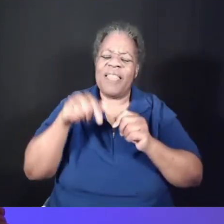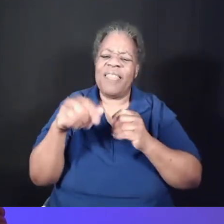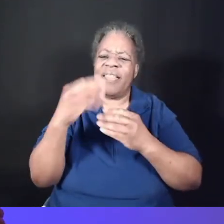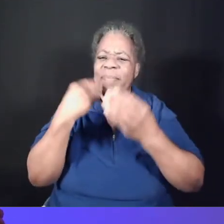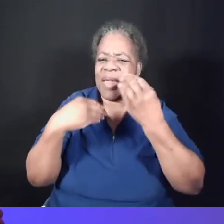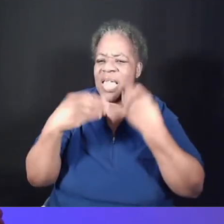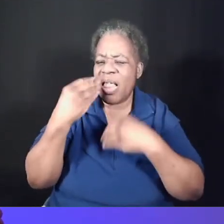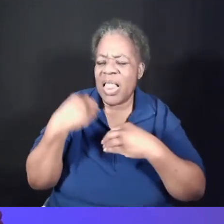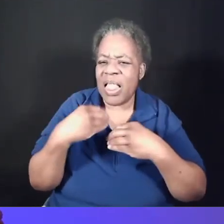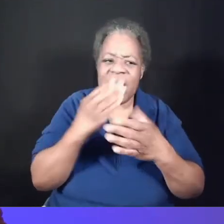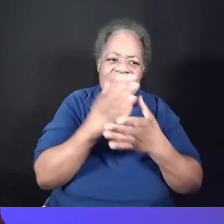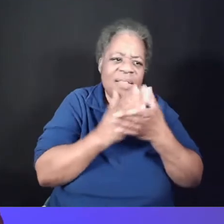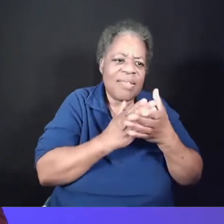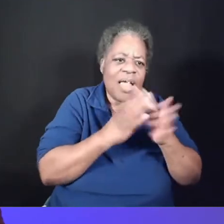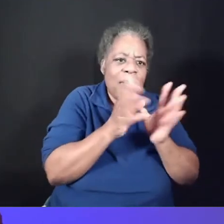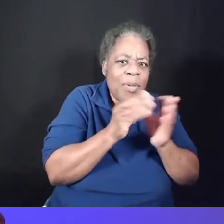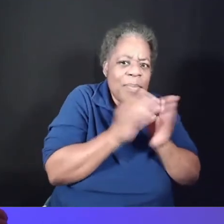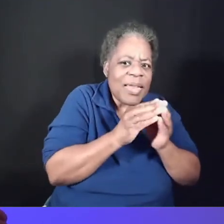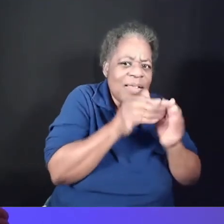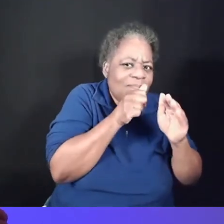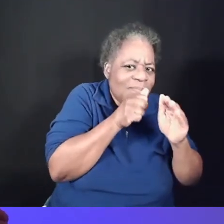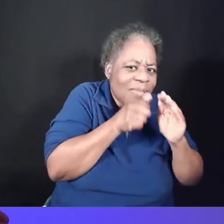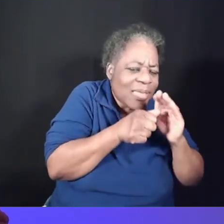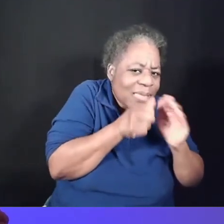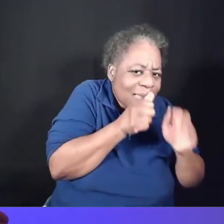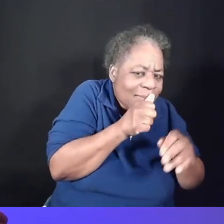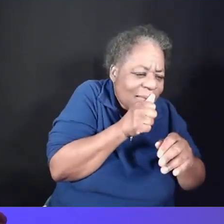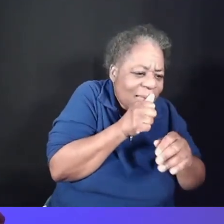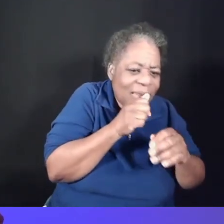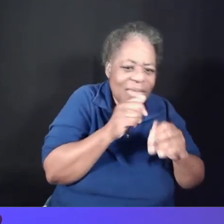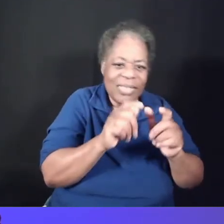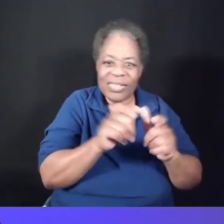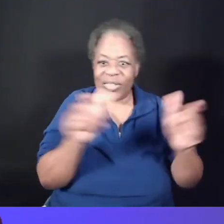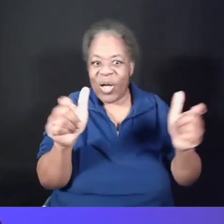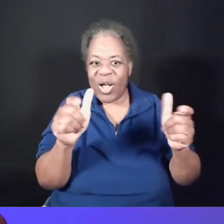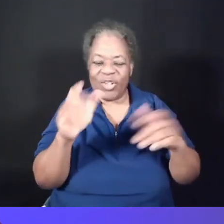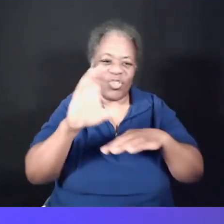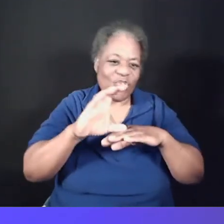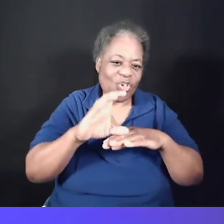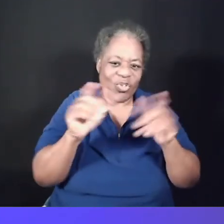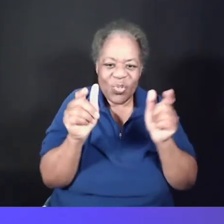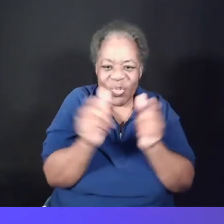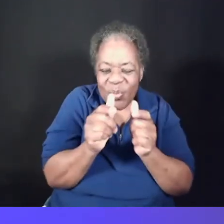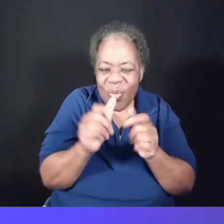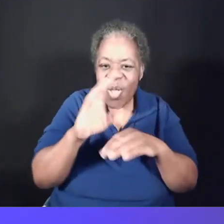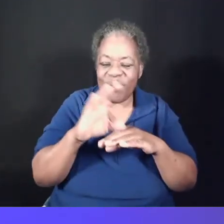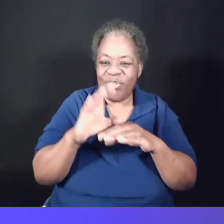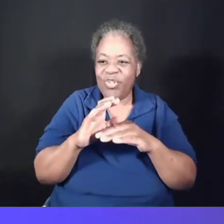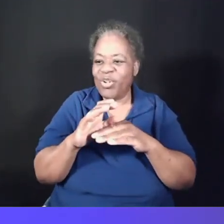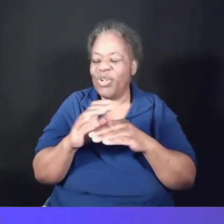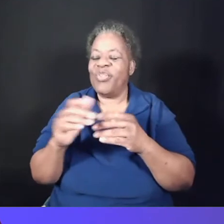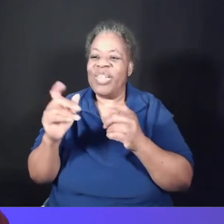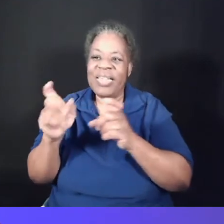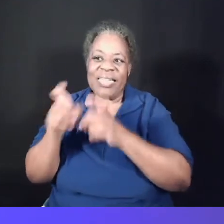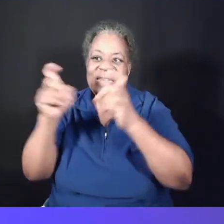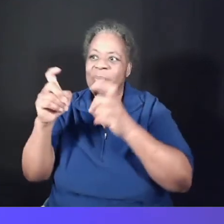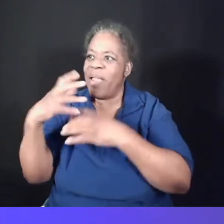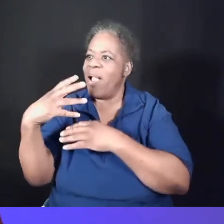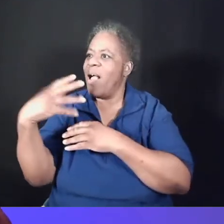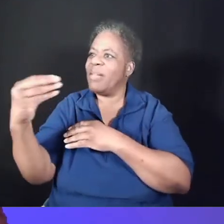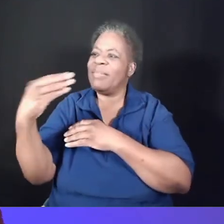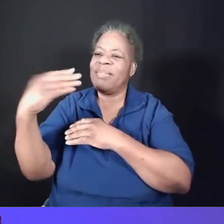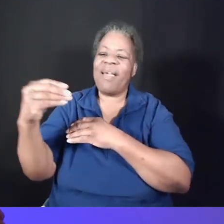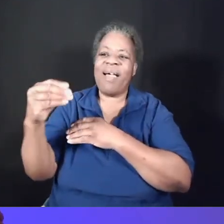meeting in secret some gather in large and small church buildings some celebrate this meal outdoors in open